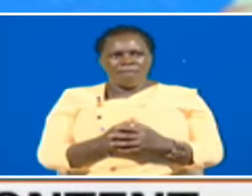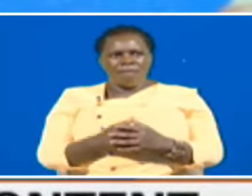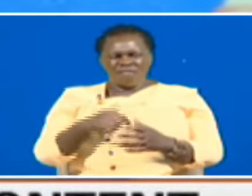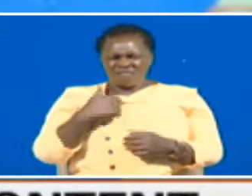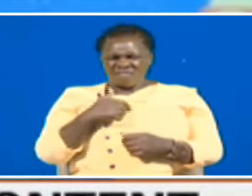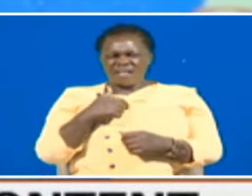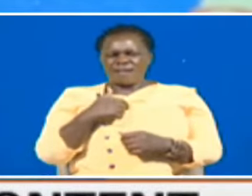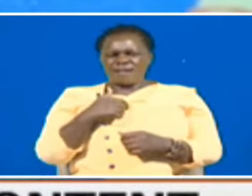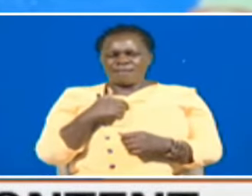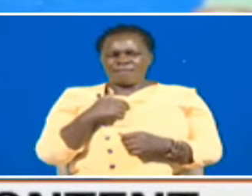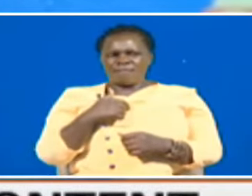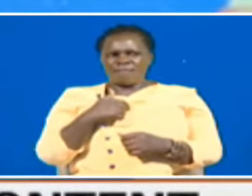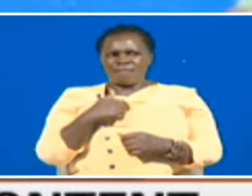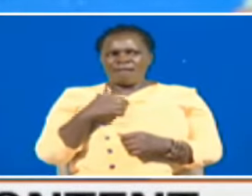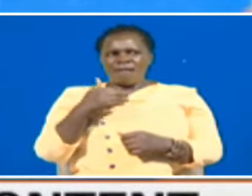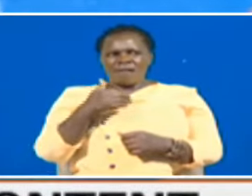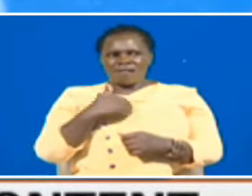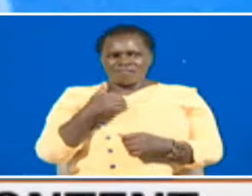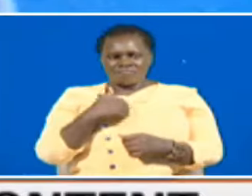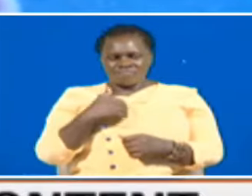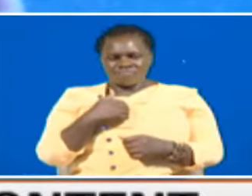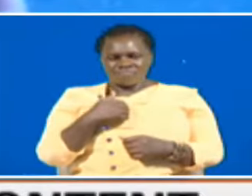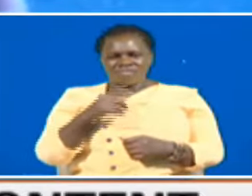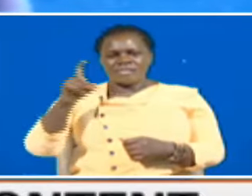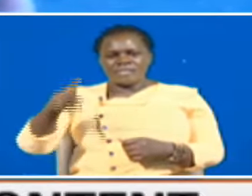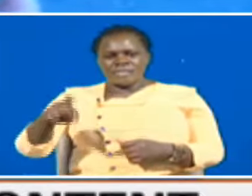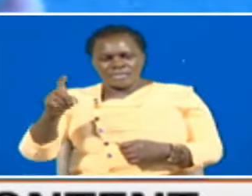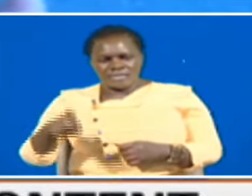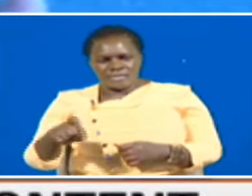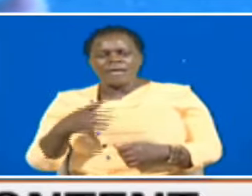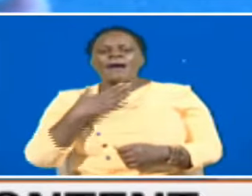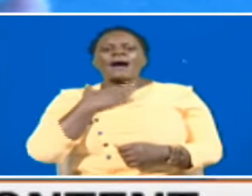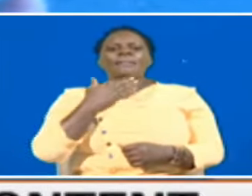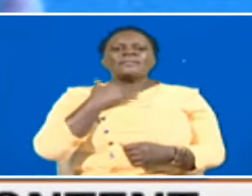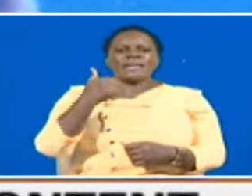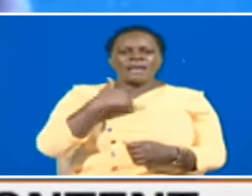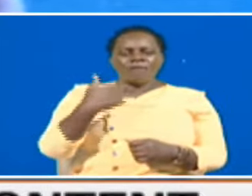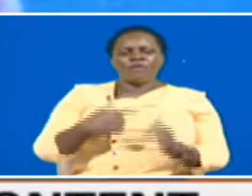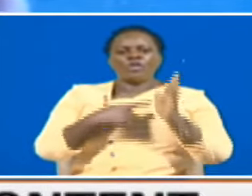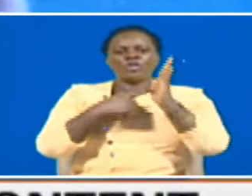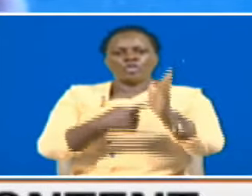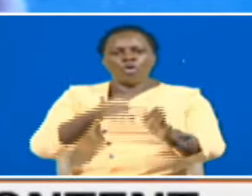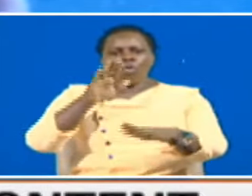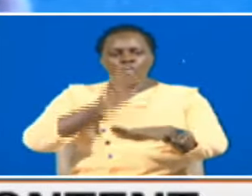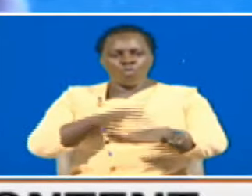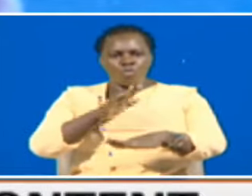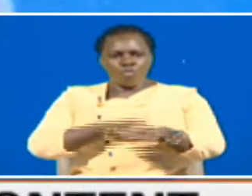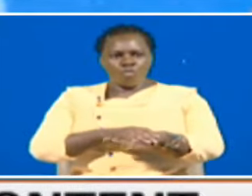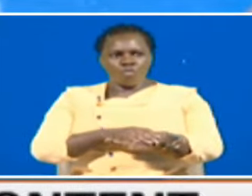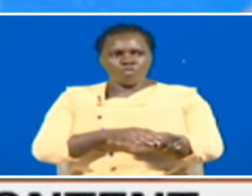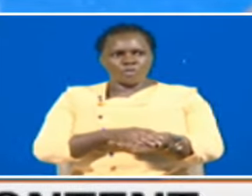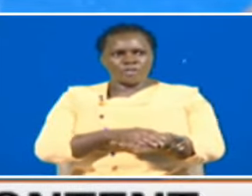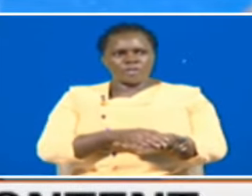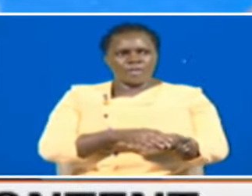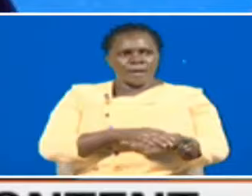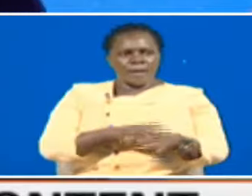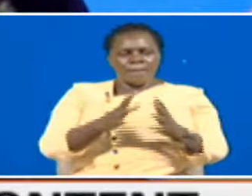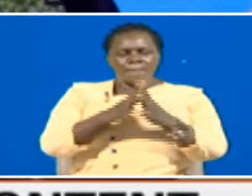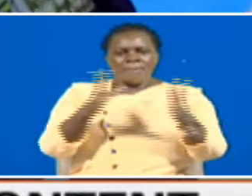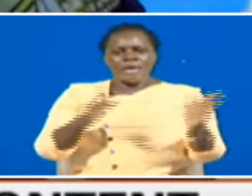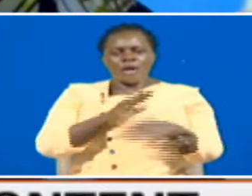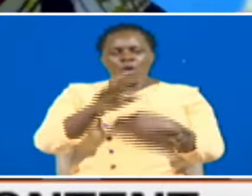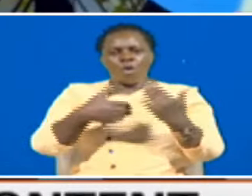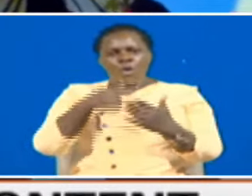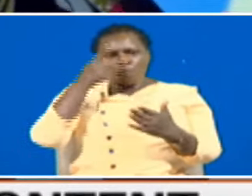felt that there is an appetite there's a need let's show good quality local content for larger audiences